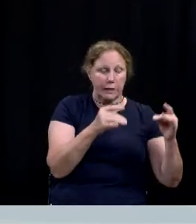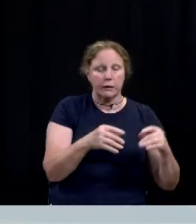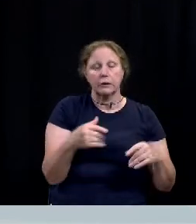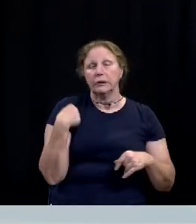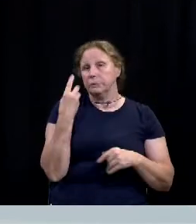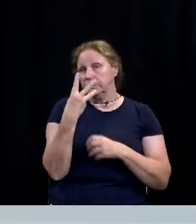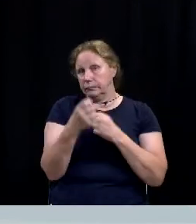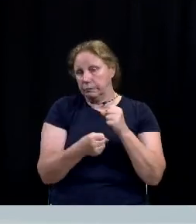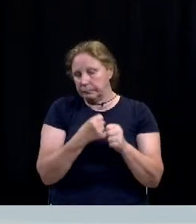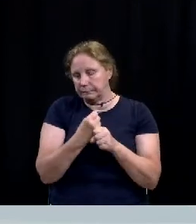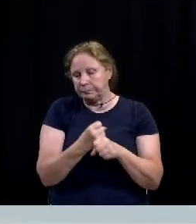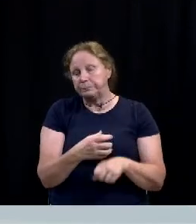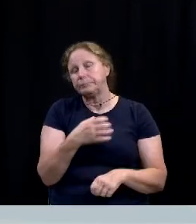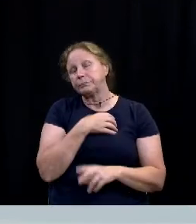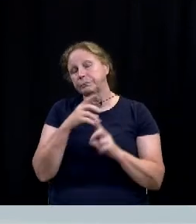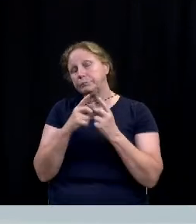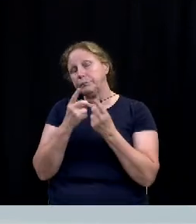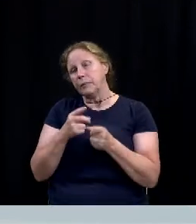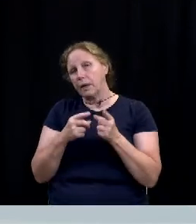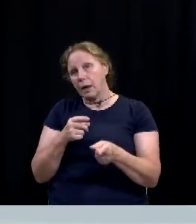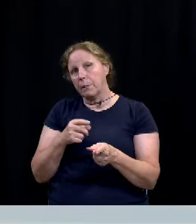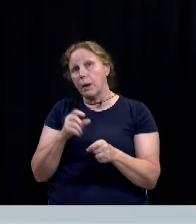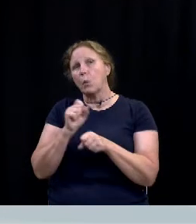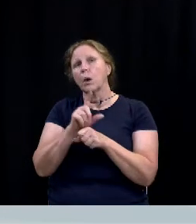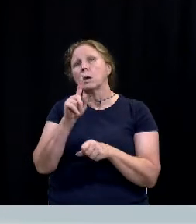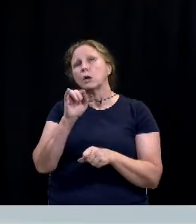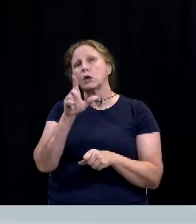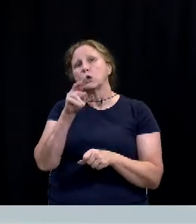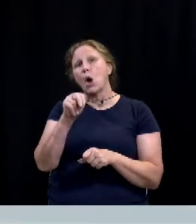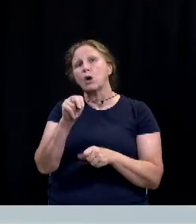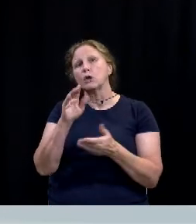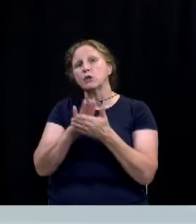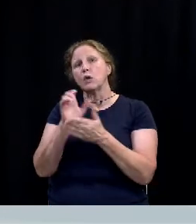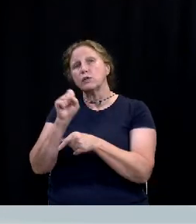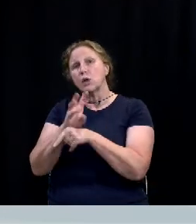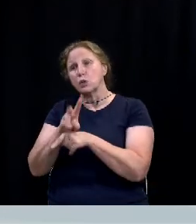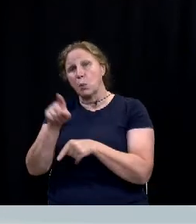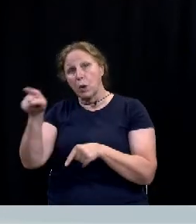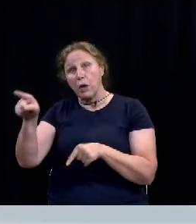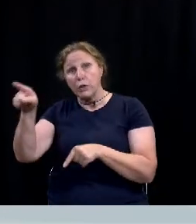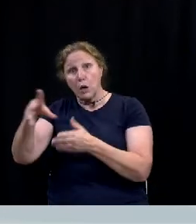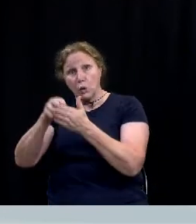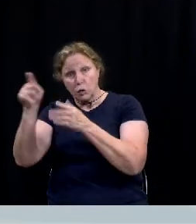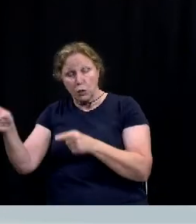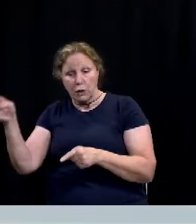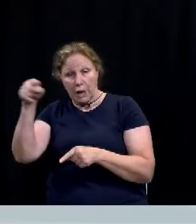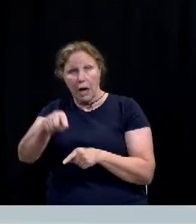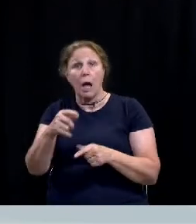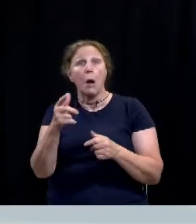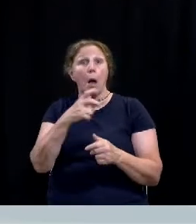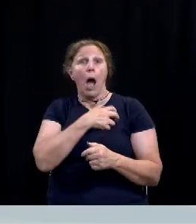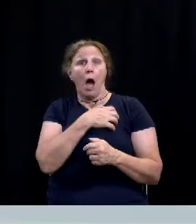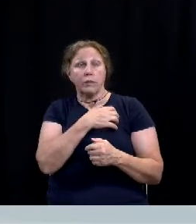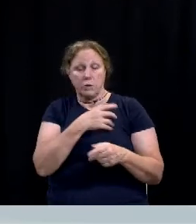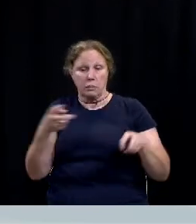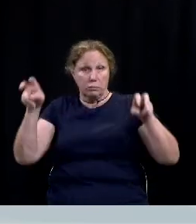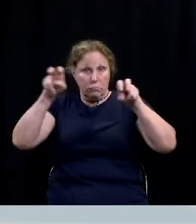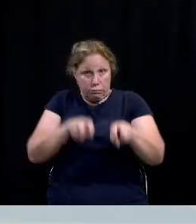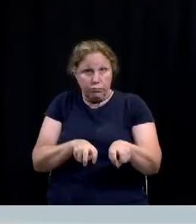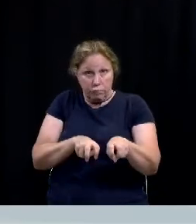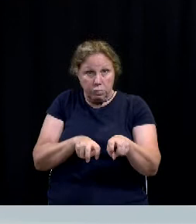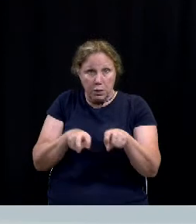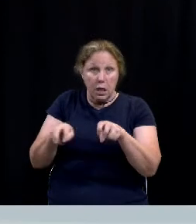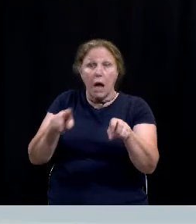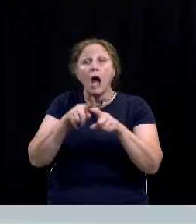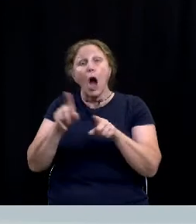couple of years the police department partnered with the Tarleton school of social work to have social work students placed in cars with patrol officers and also located in the dispatch